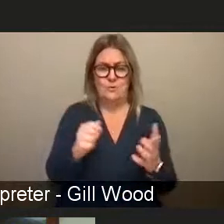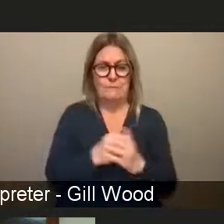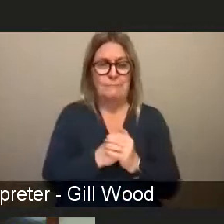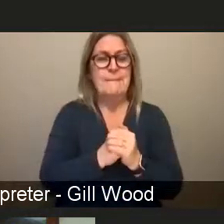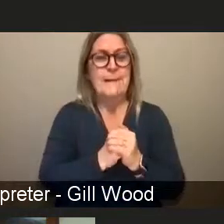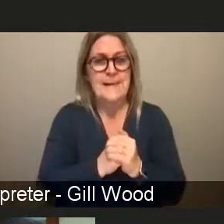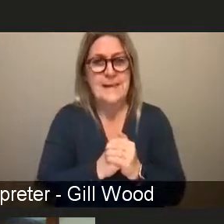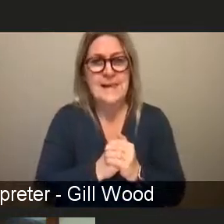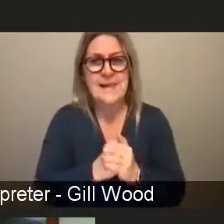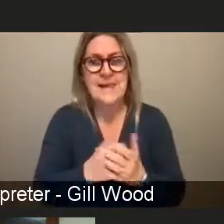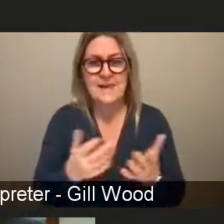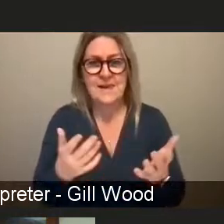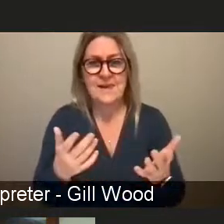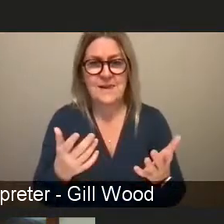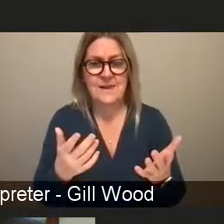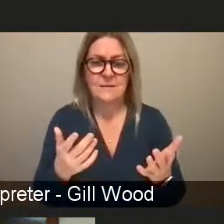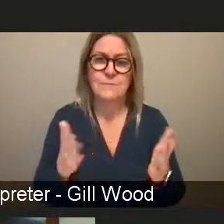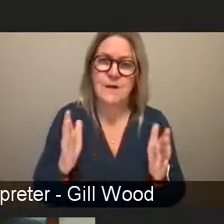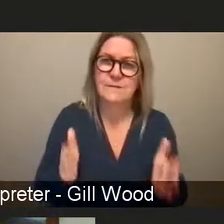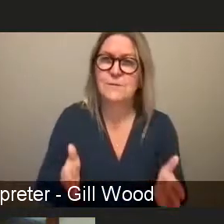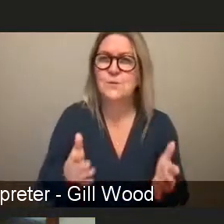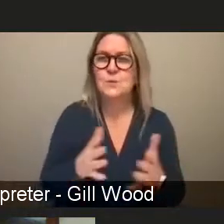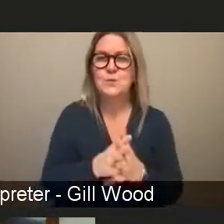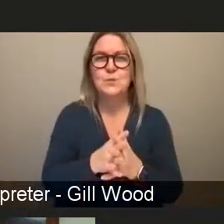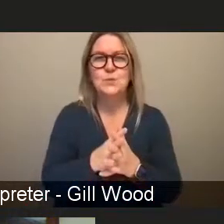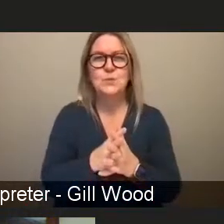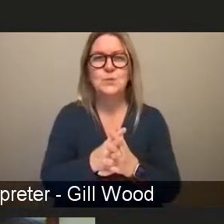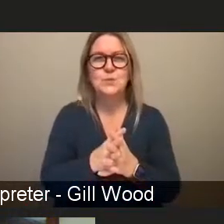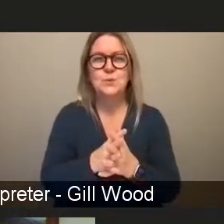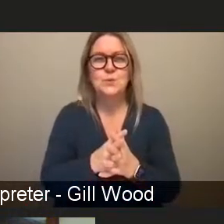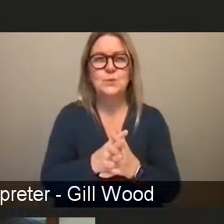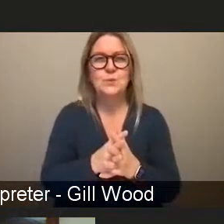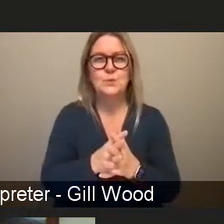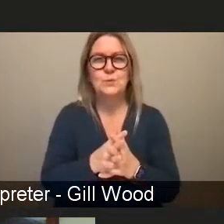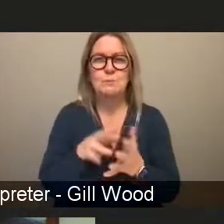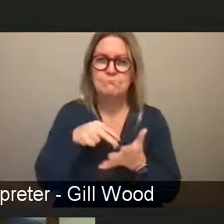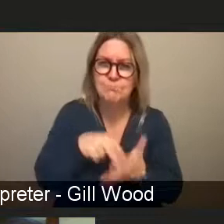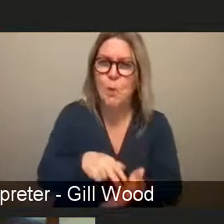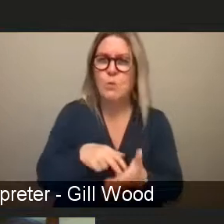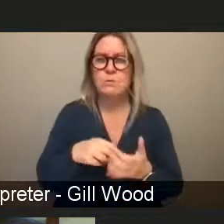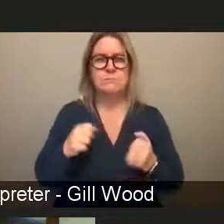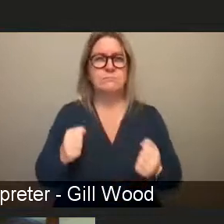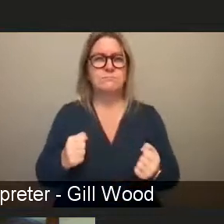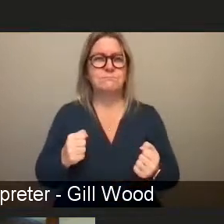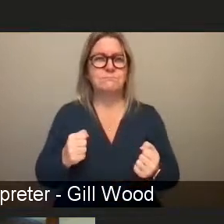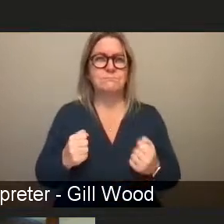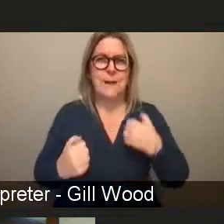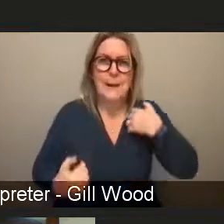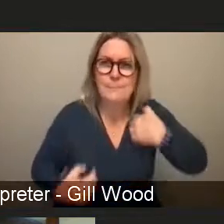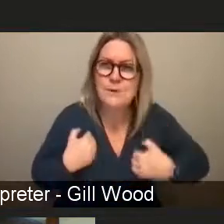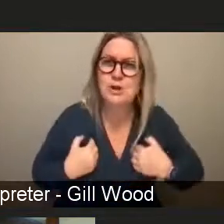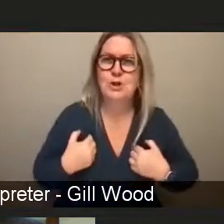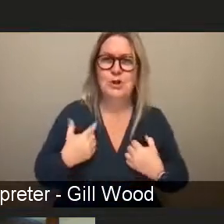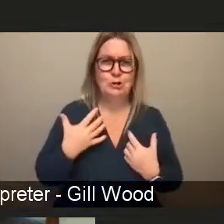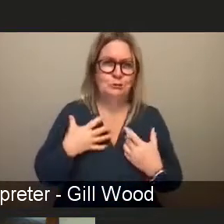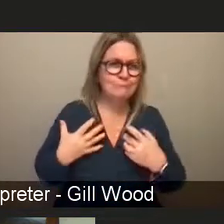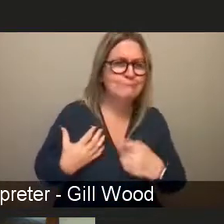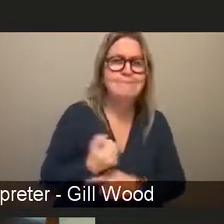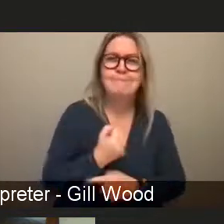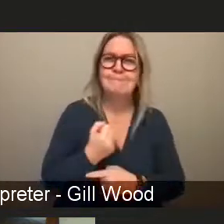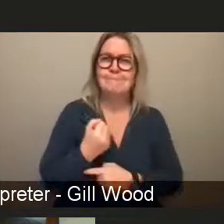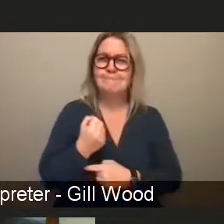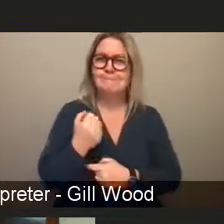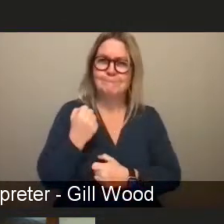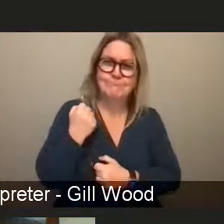we have to be um bold and ambitious and courageous um uh